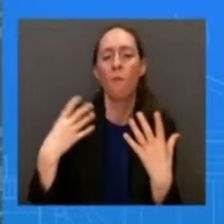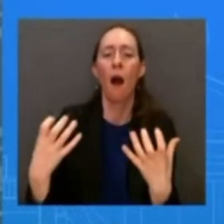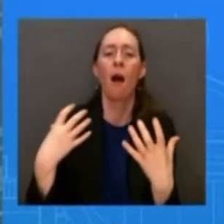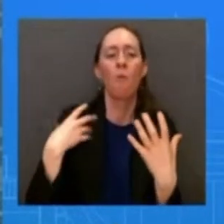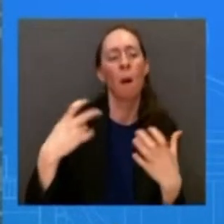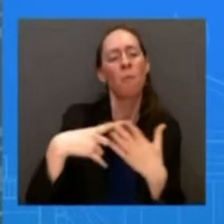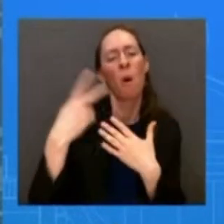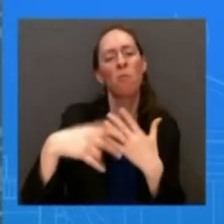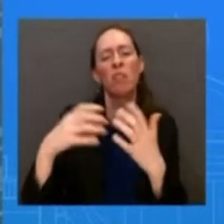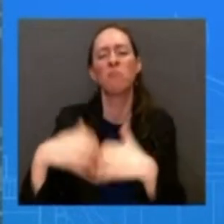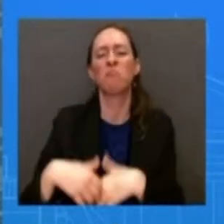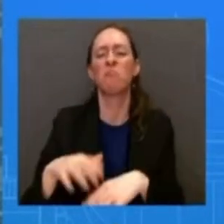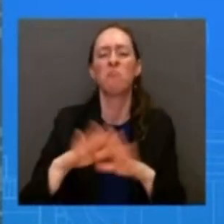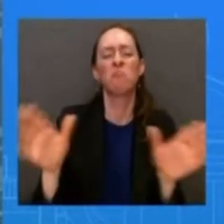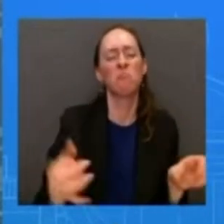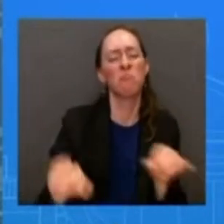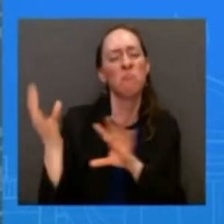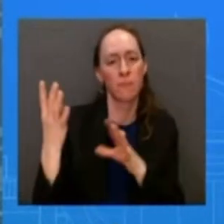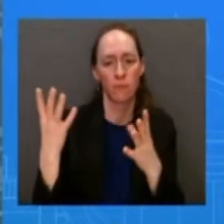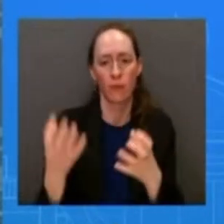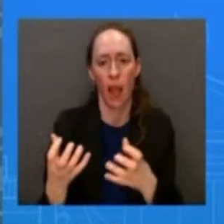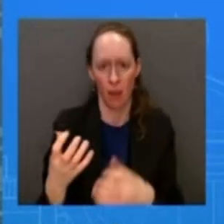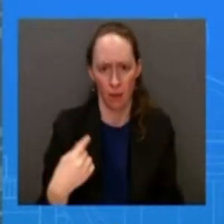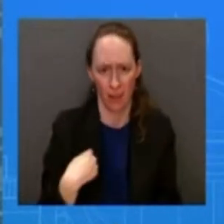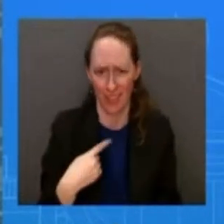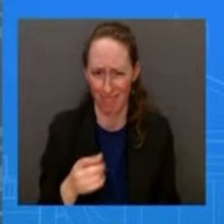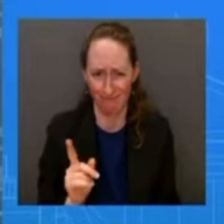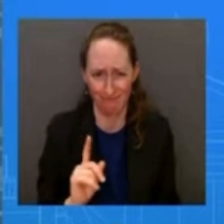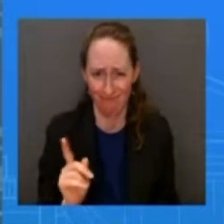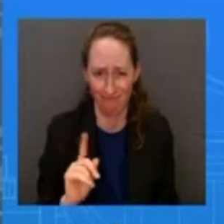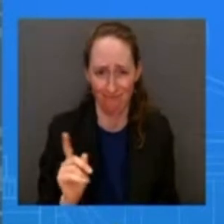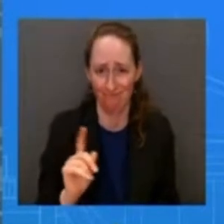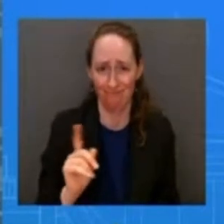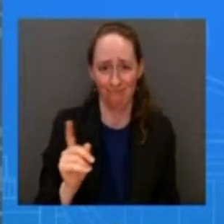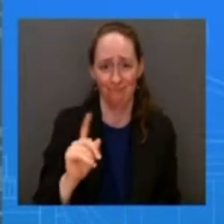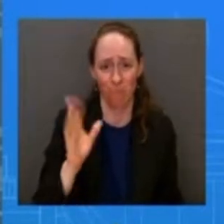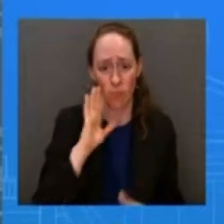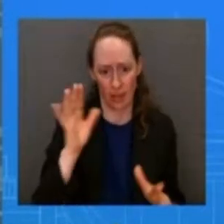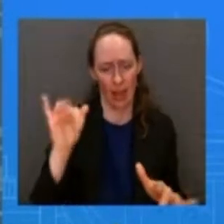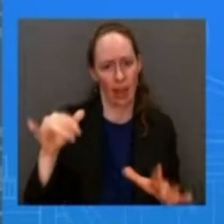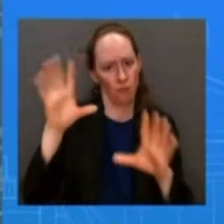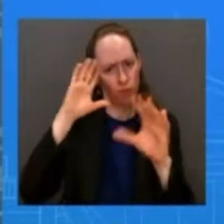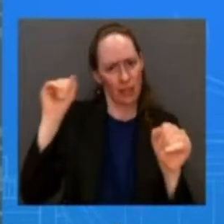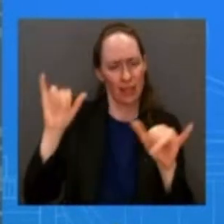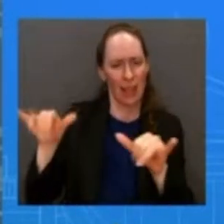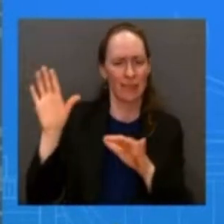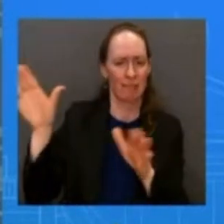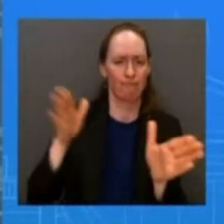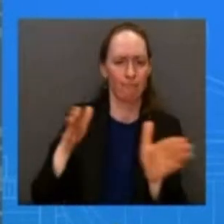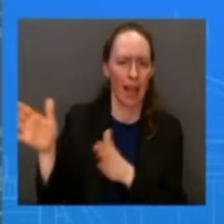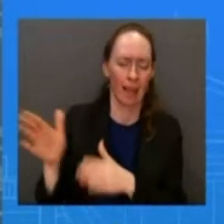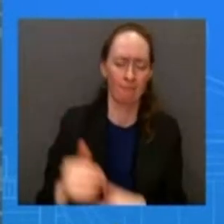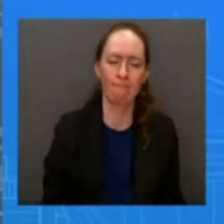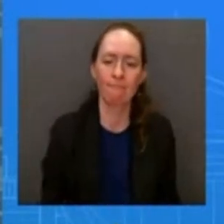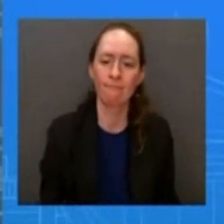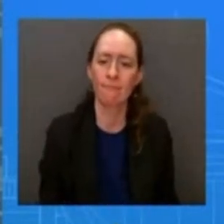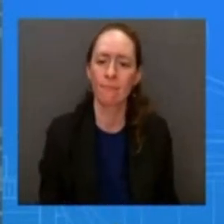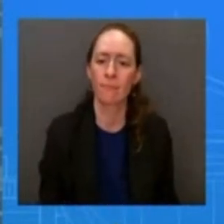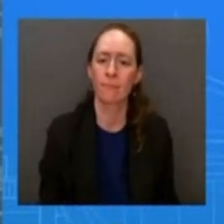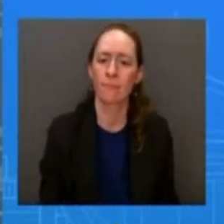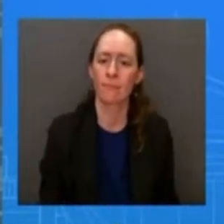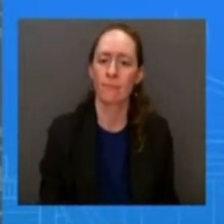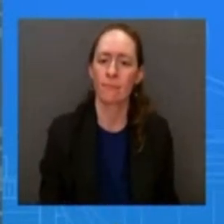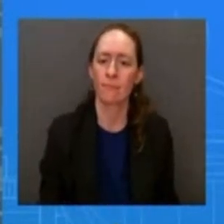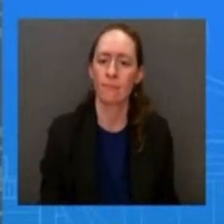for these uh for these programs and that's what you're going to see from the president and that's what he cares about go ahead hi thank you very much i have a follow-up to